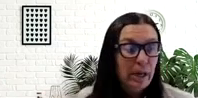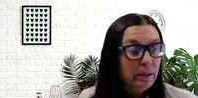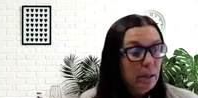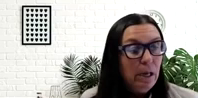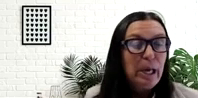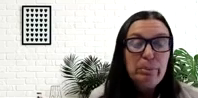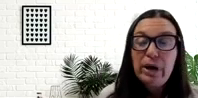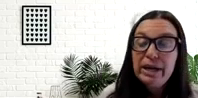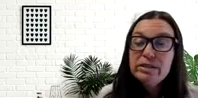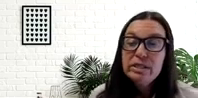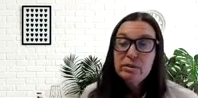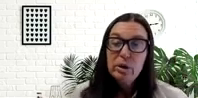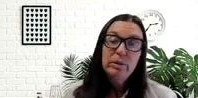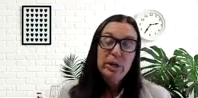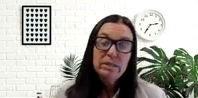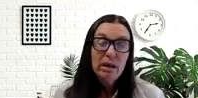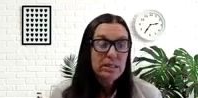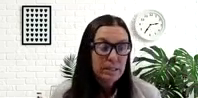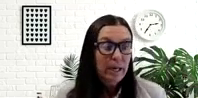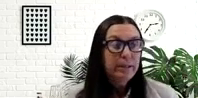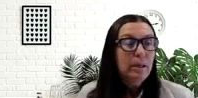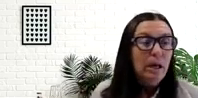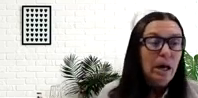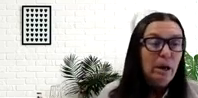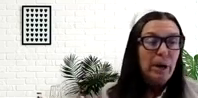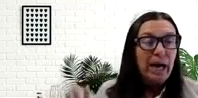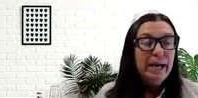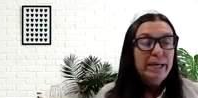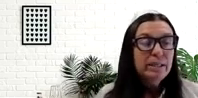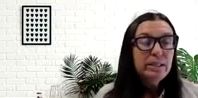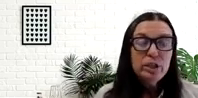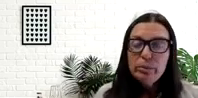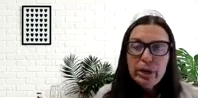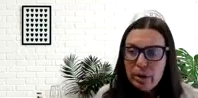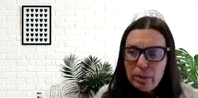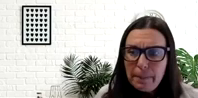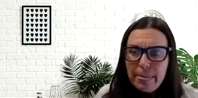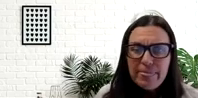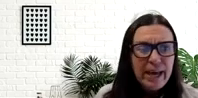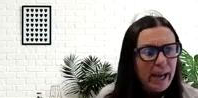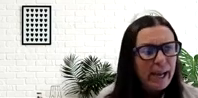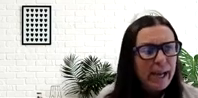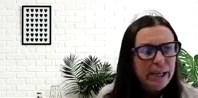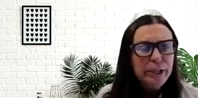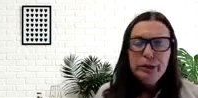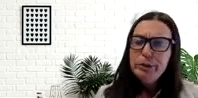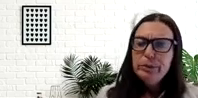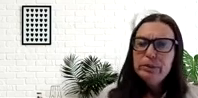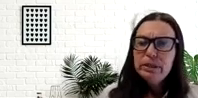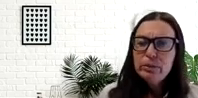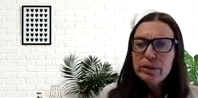tiled sign. And prior to the moment when I saw this sign, I don't know that I